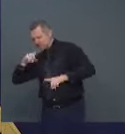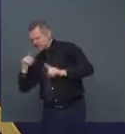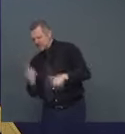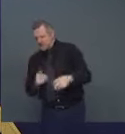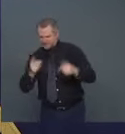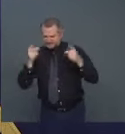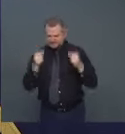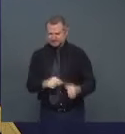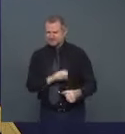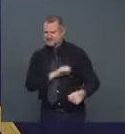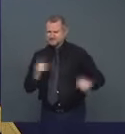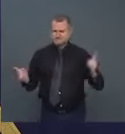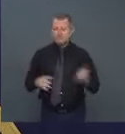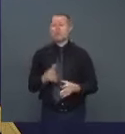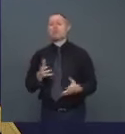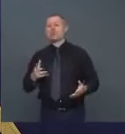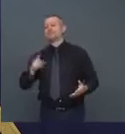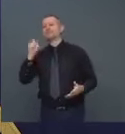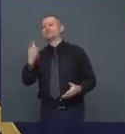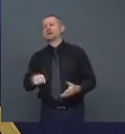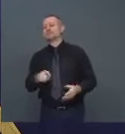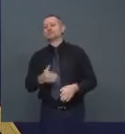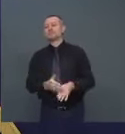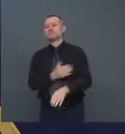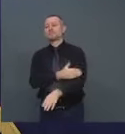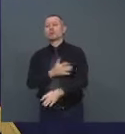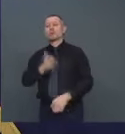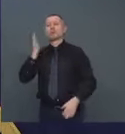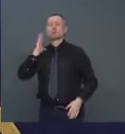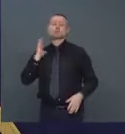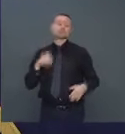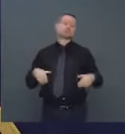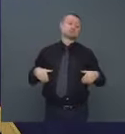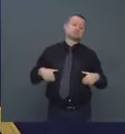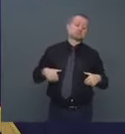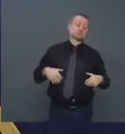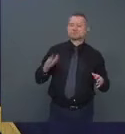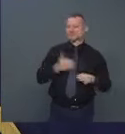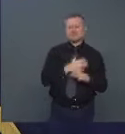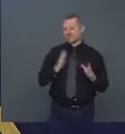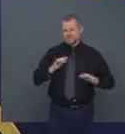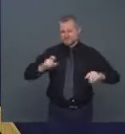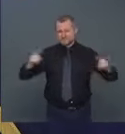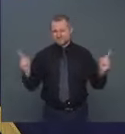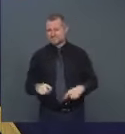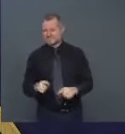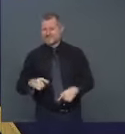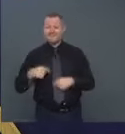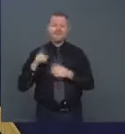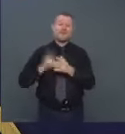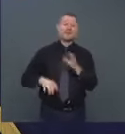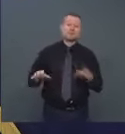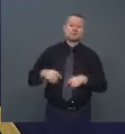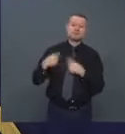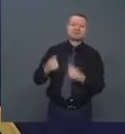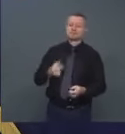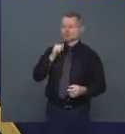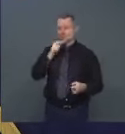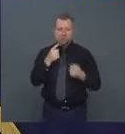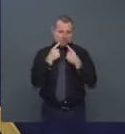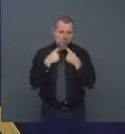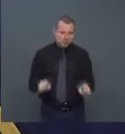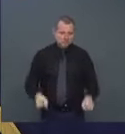done up until now. Right? What they have done has not worked. And that's why there's a cluster.